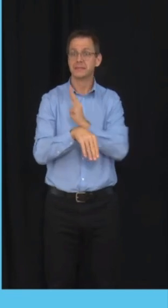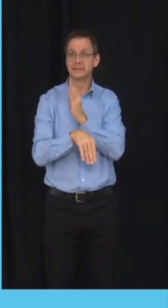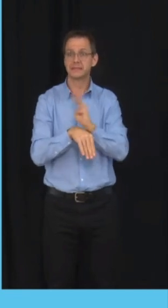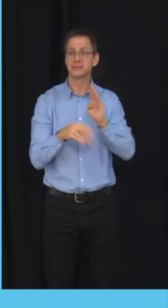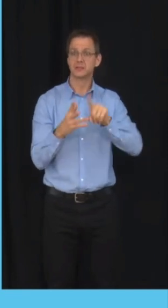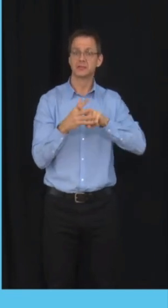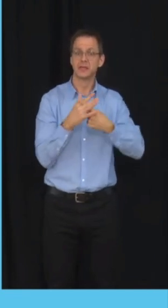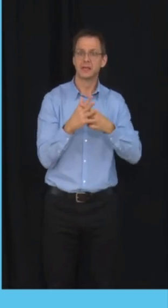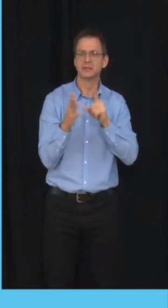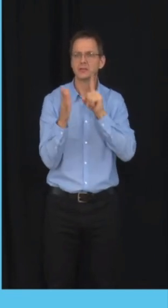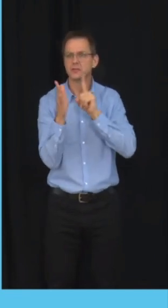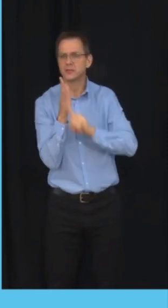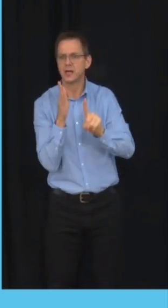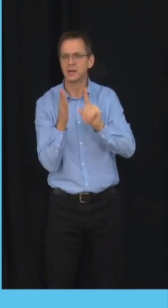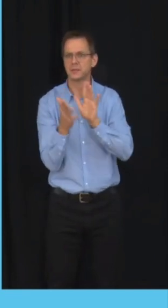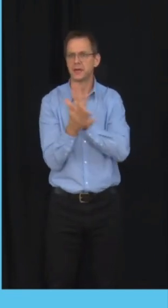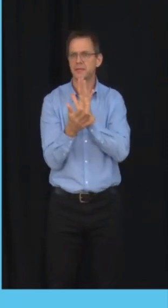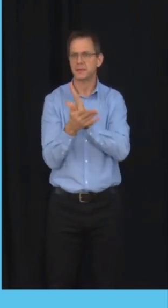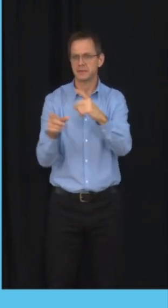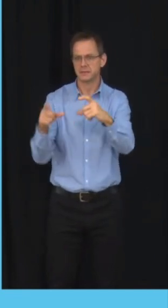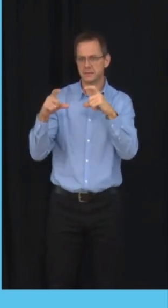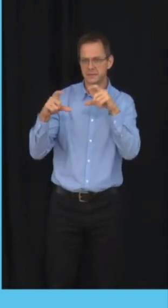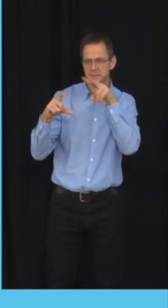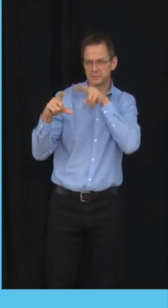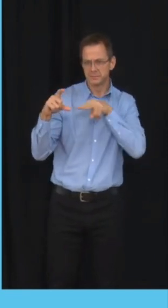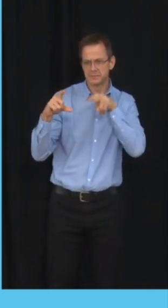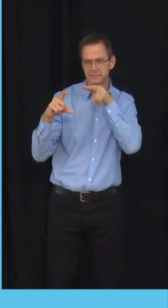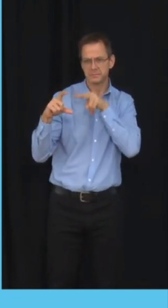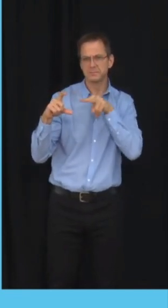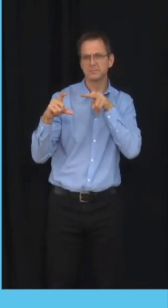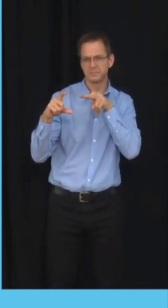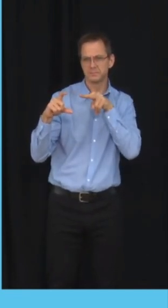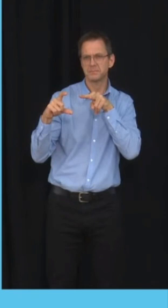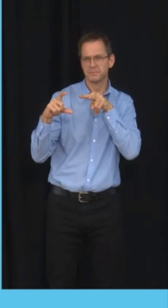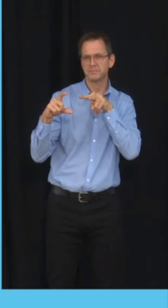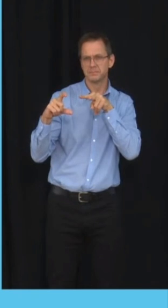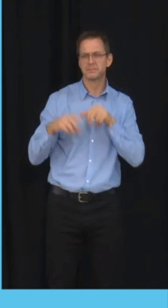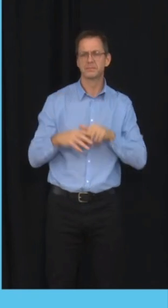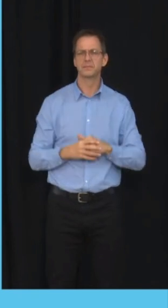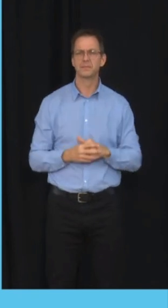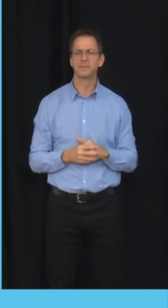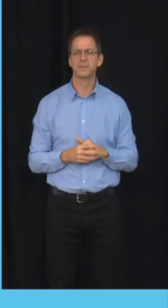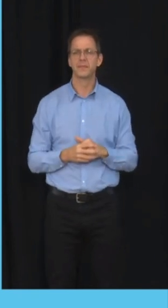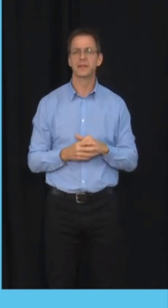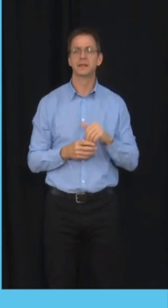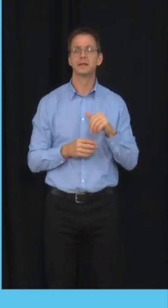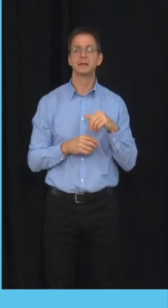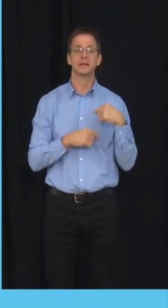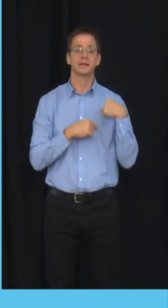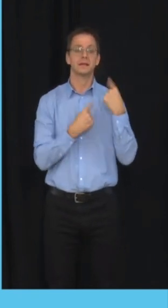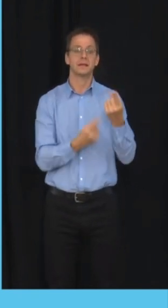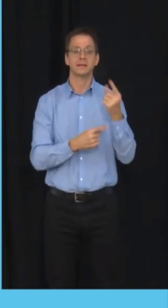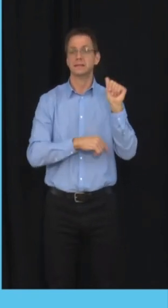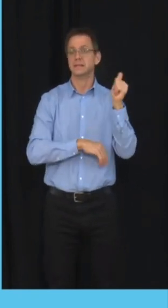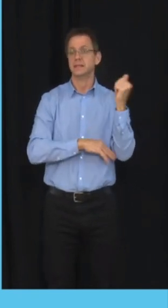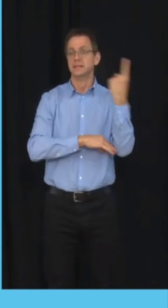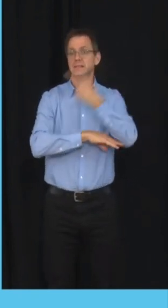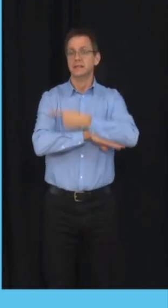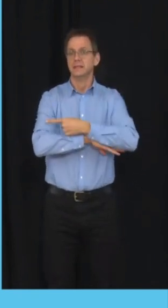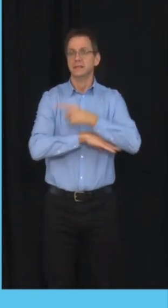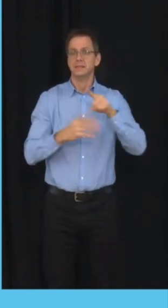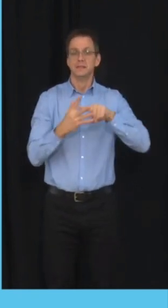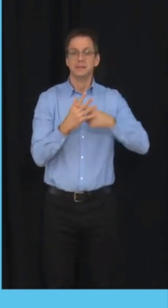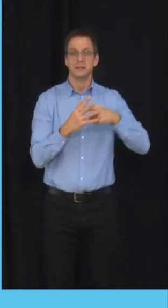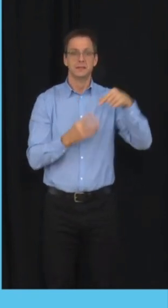a more secure vaccine record with a watermark and a QR code. Over 800,000 Albertans have already